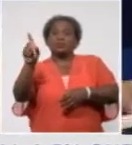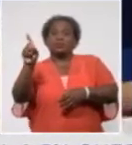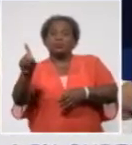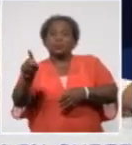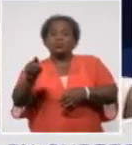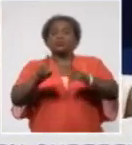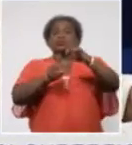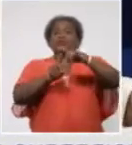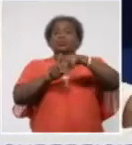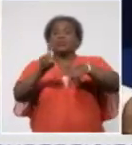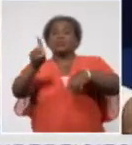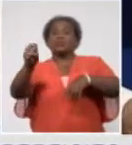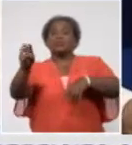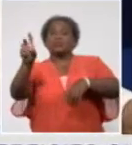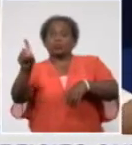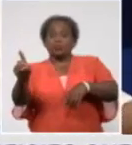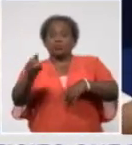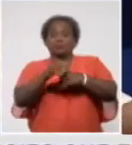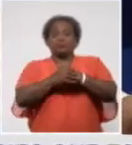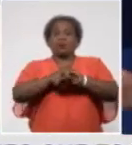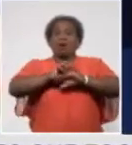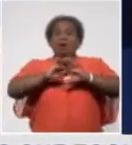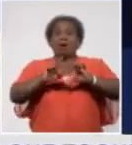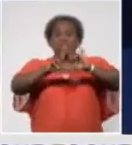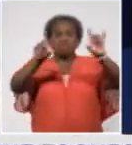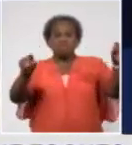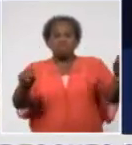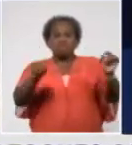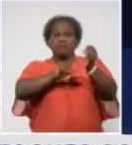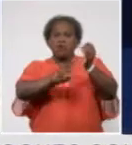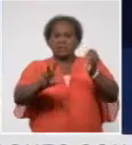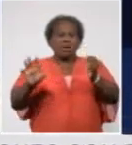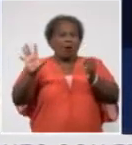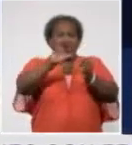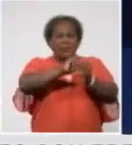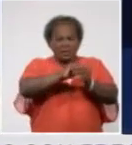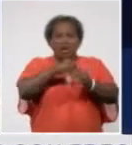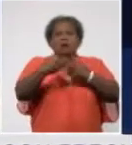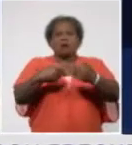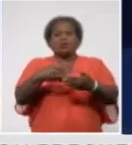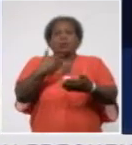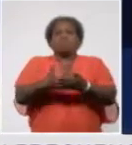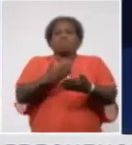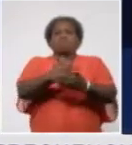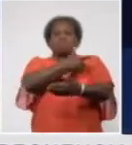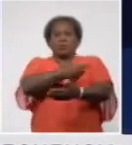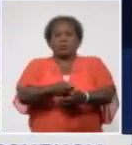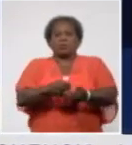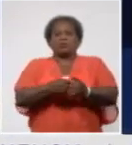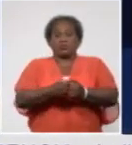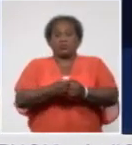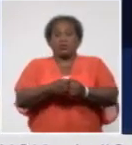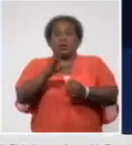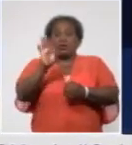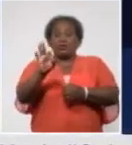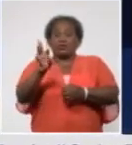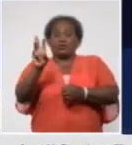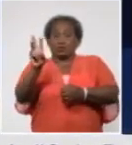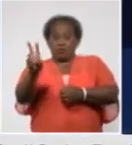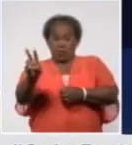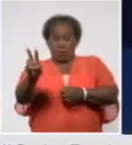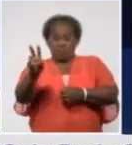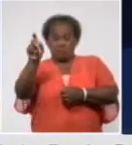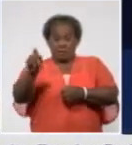All of the 82 positive cases diagnosed yesterday are Cubans. 75